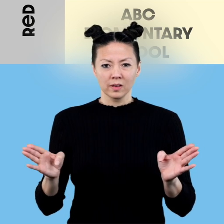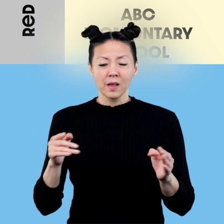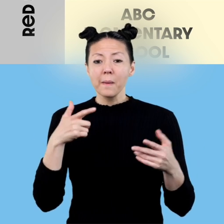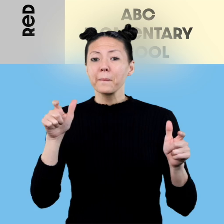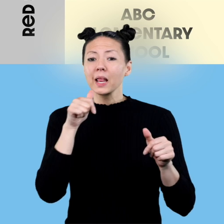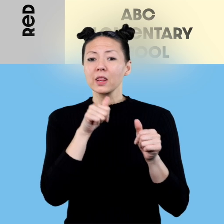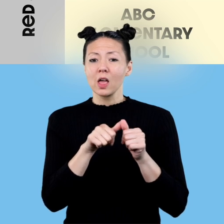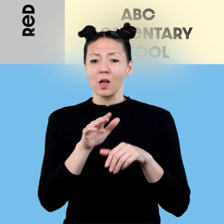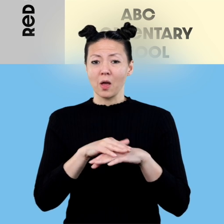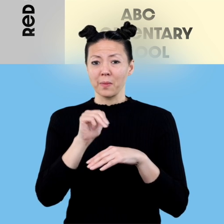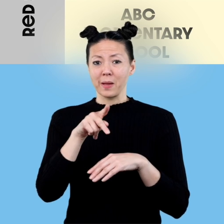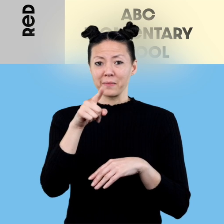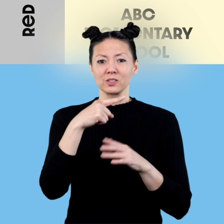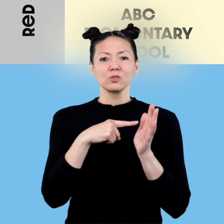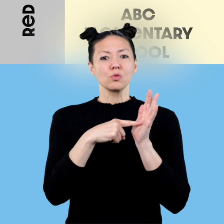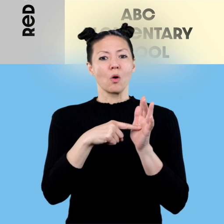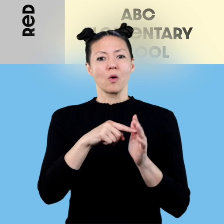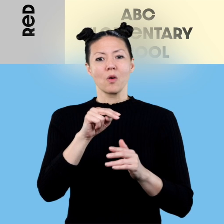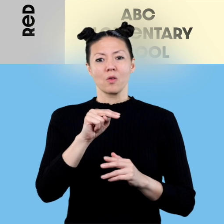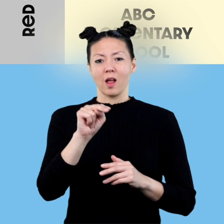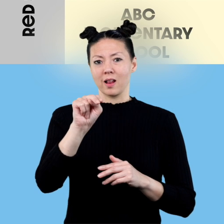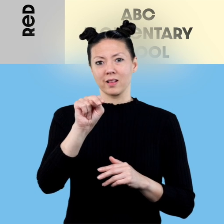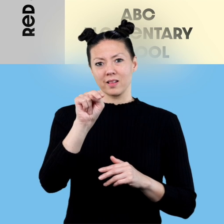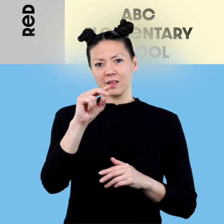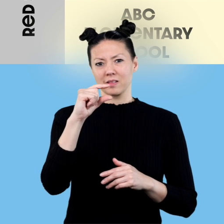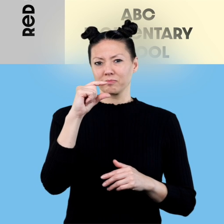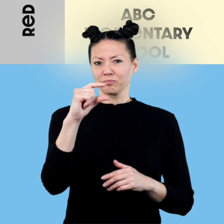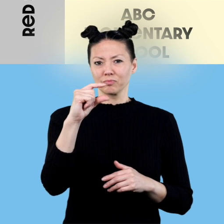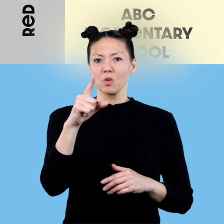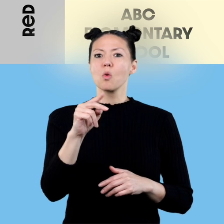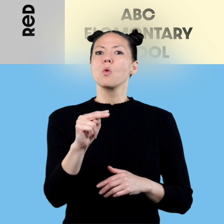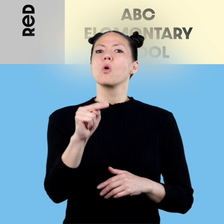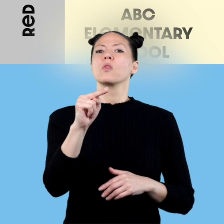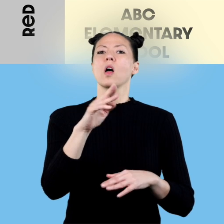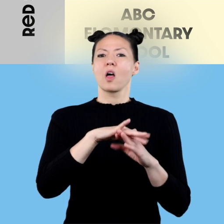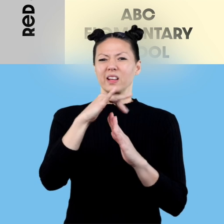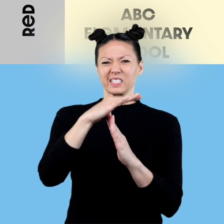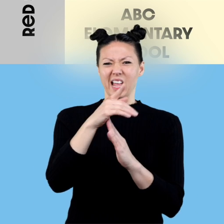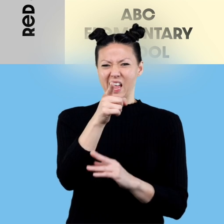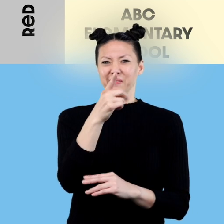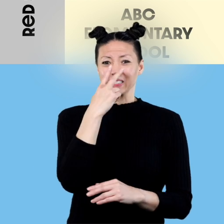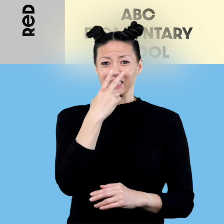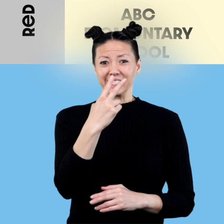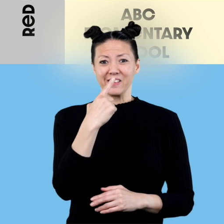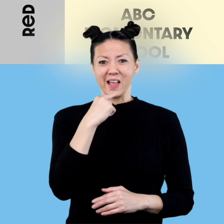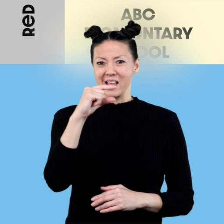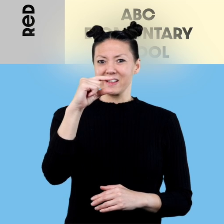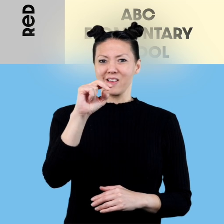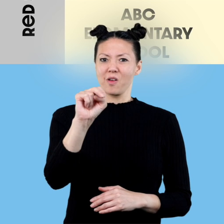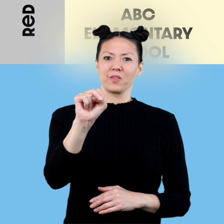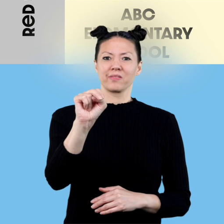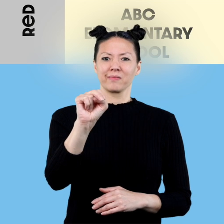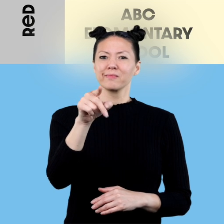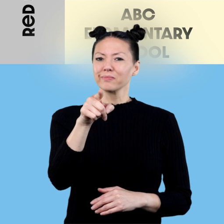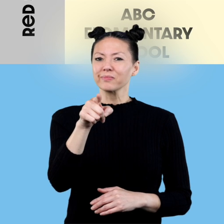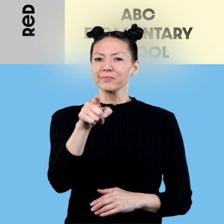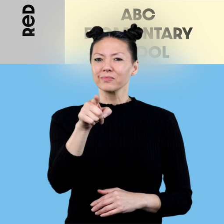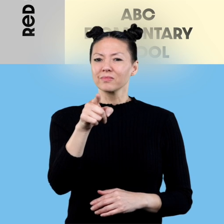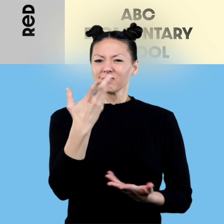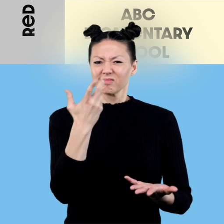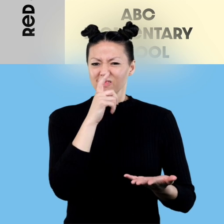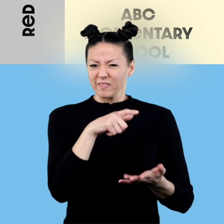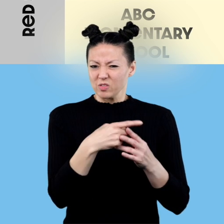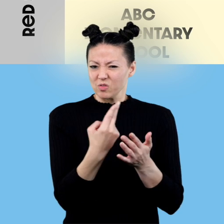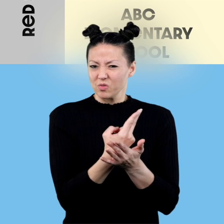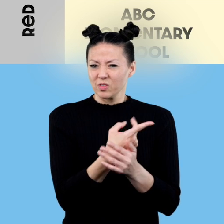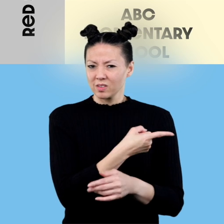our map. On this map, and most maps, north is at the top. If you don't have a compass